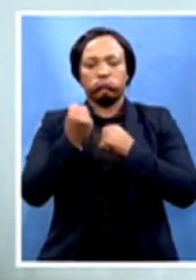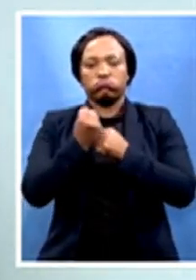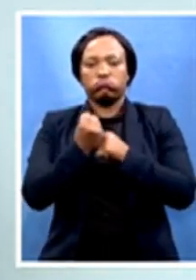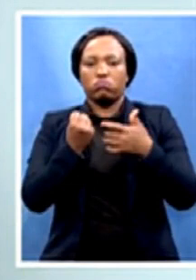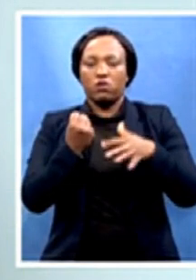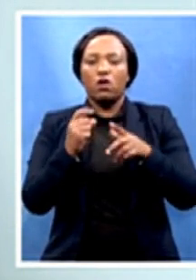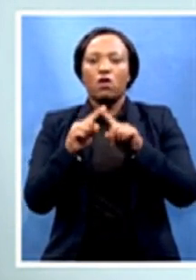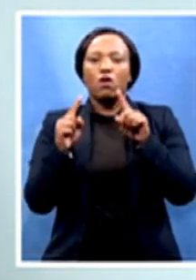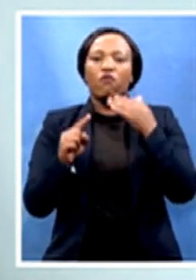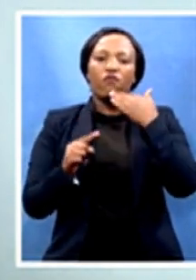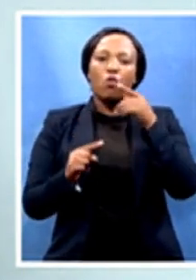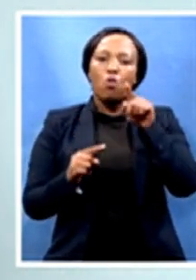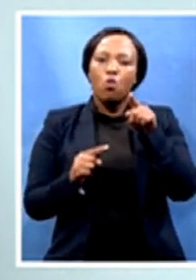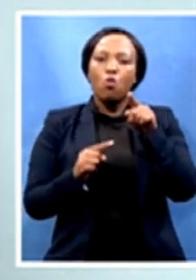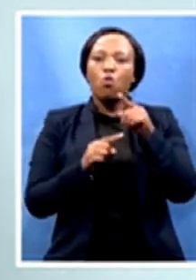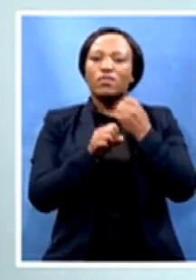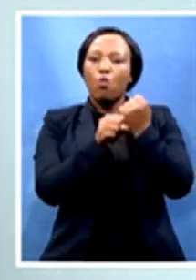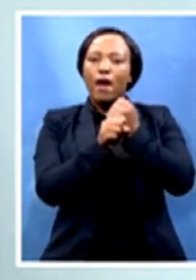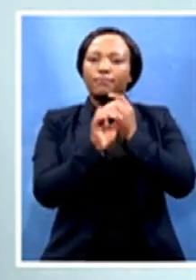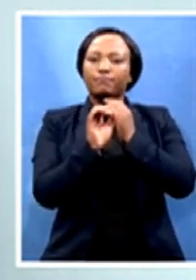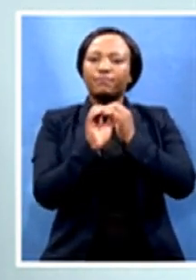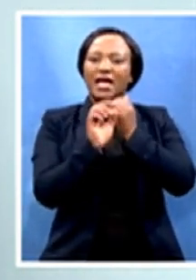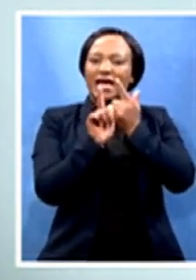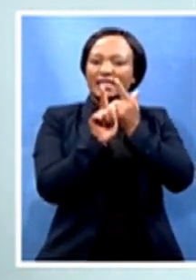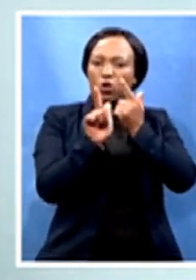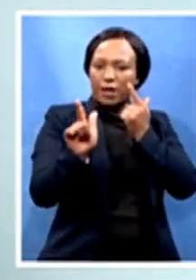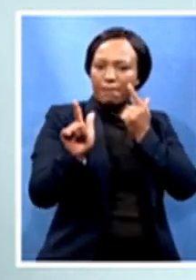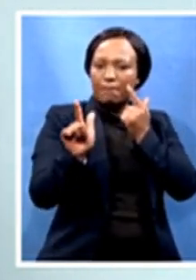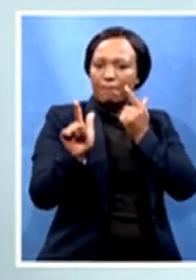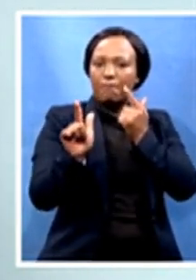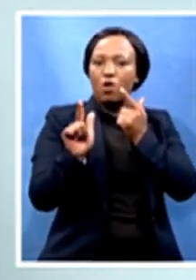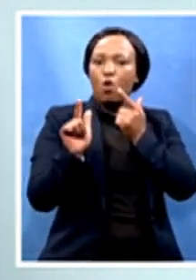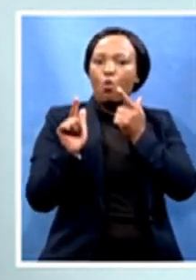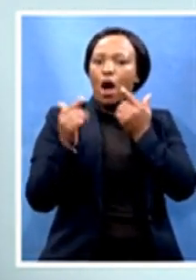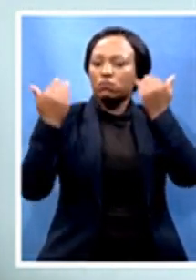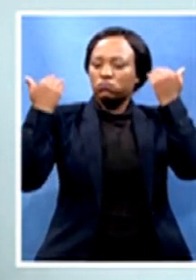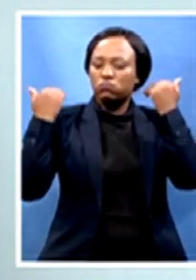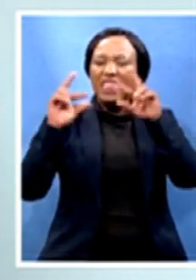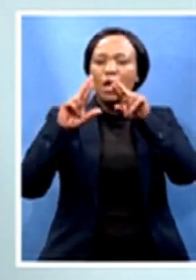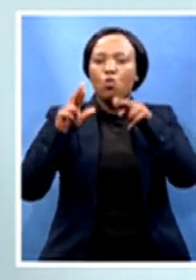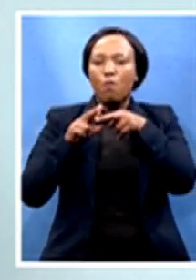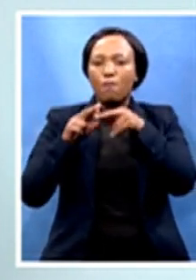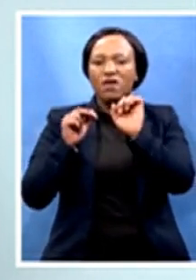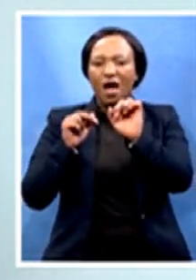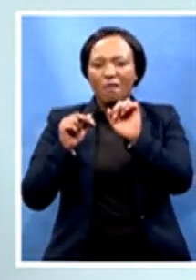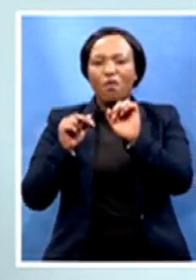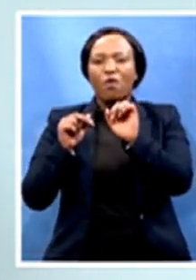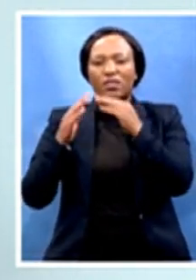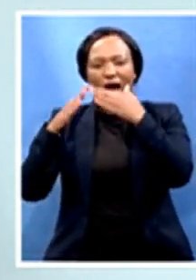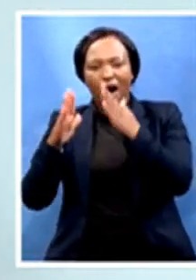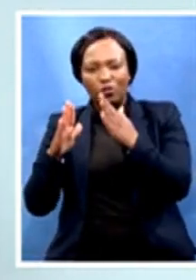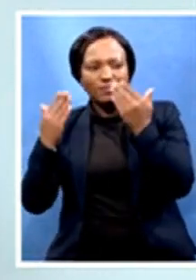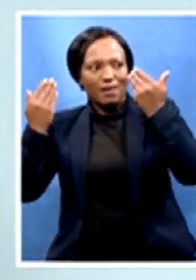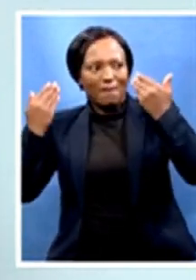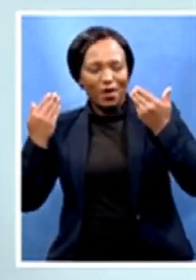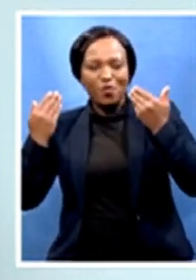in their own backyards, and established informal businesses that does after support. And you'd find that there are many people that you would find working